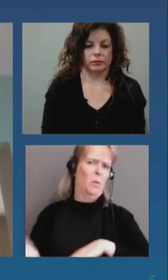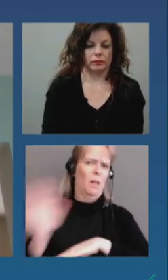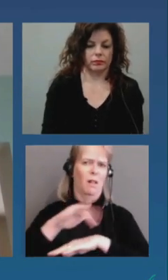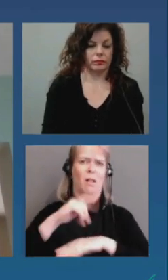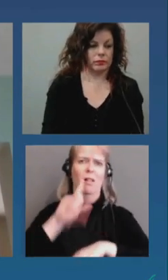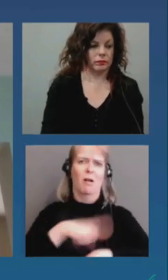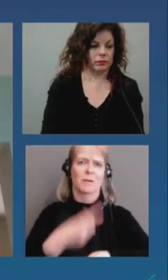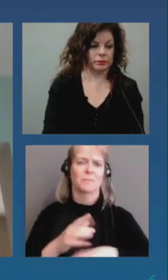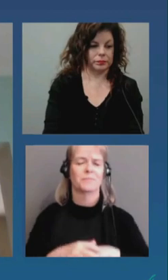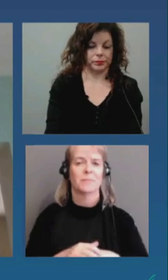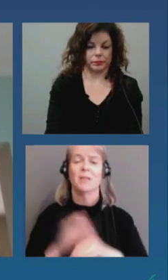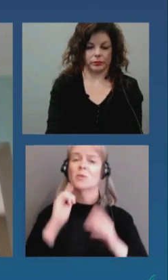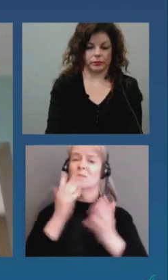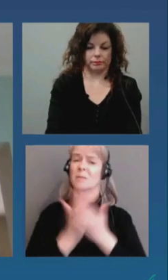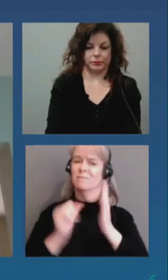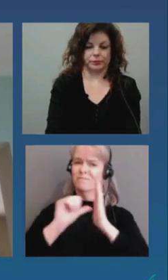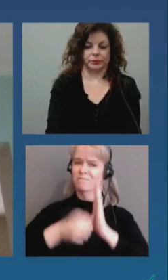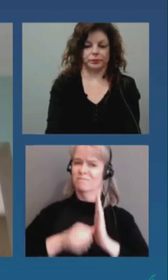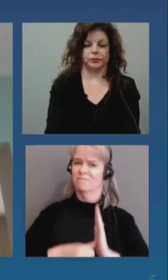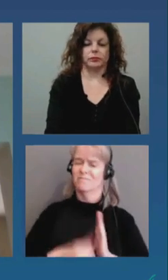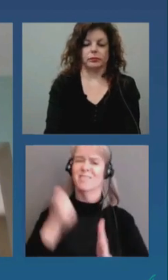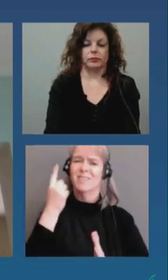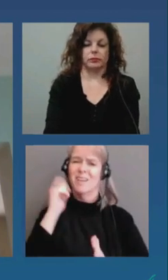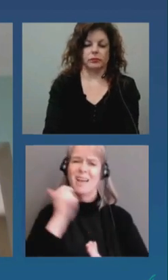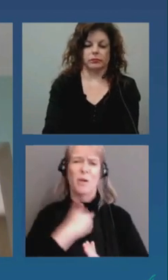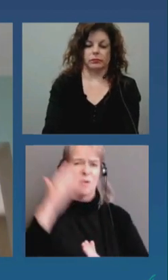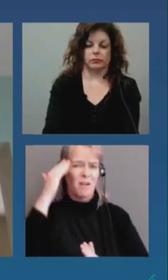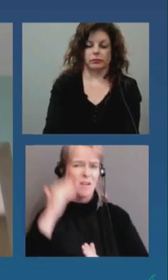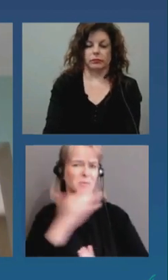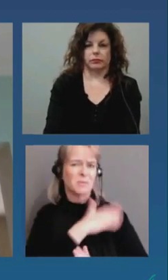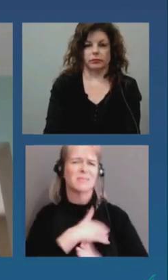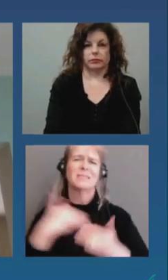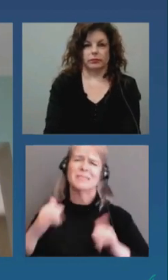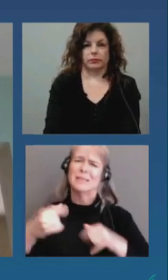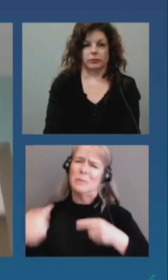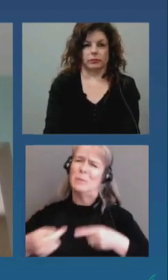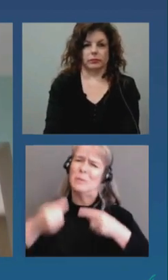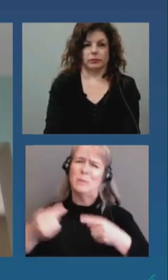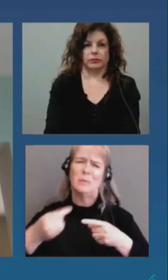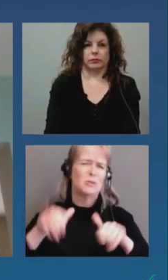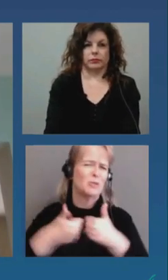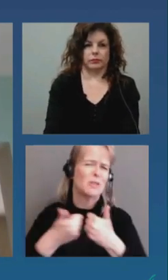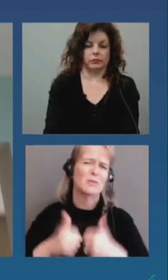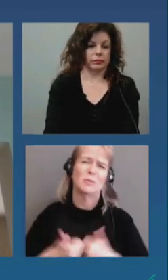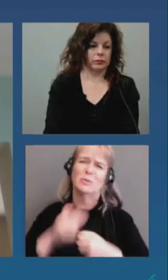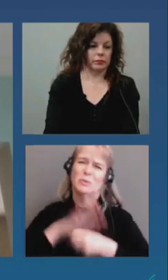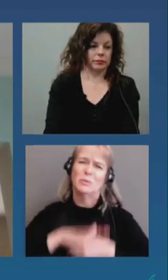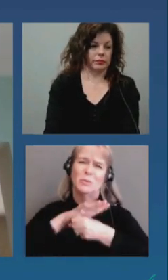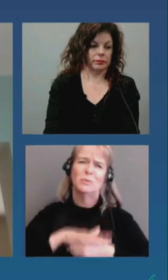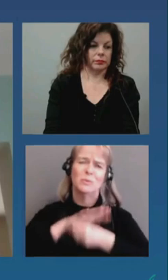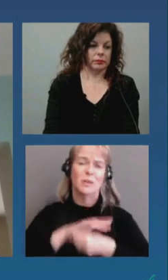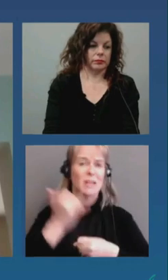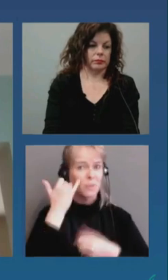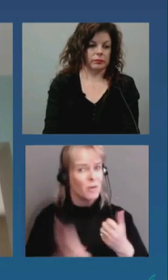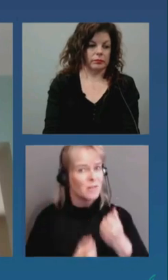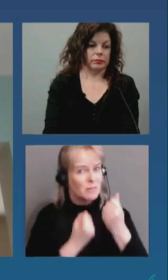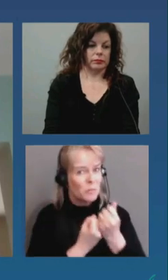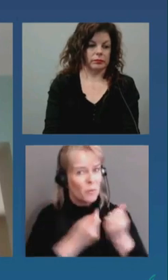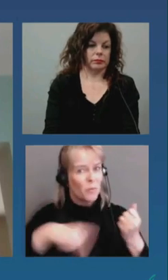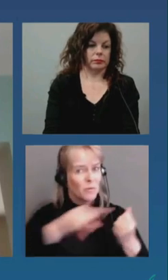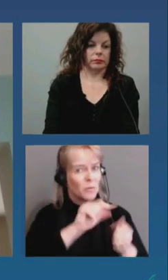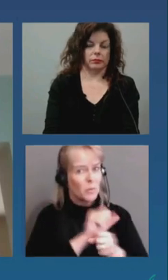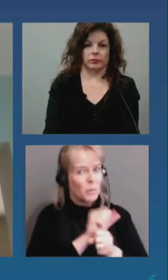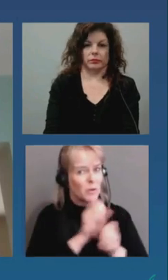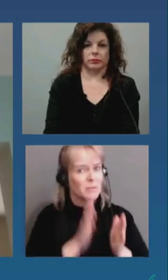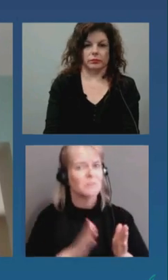is that Ottawa's hospitals are still struggling, and to help support our health care sector, we need to do all we can to adhere to basic public health